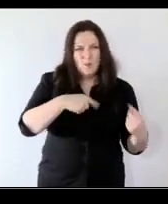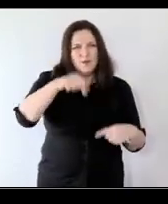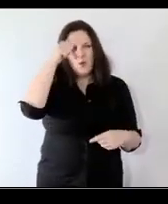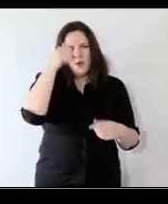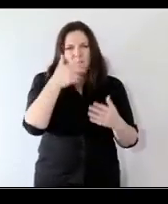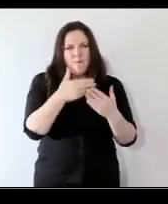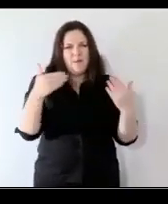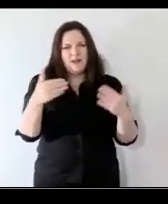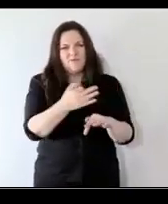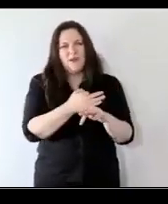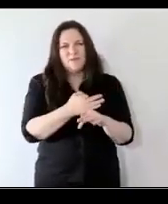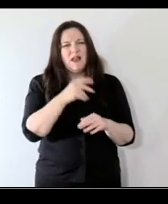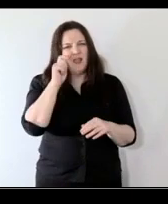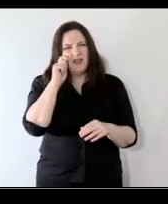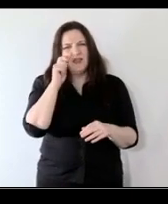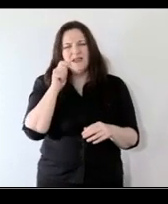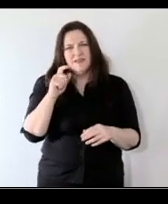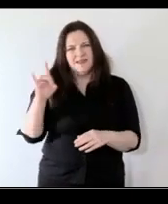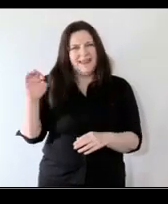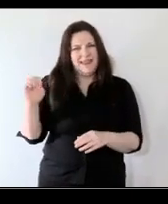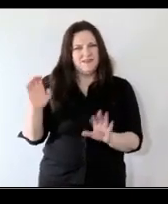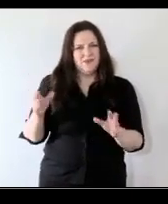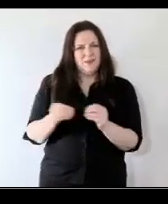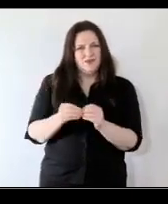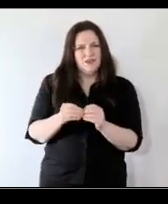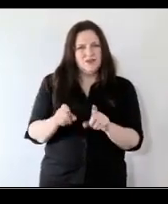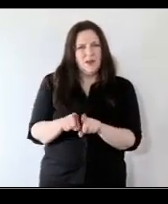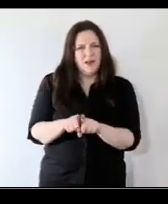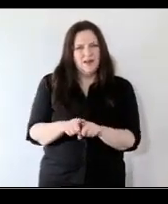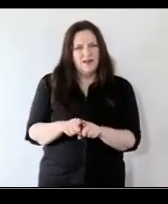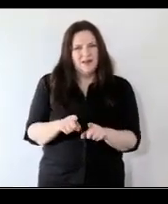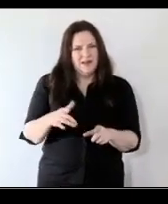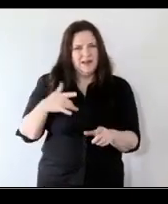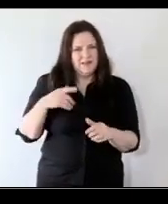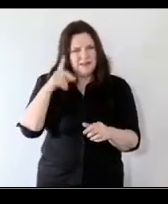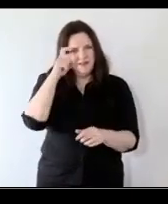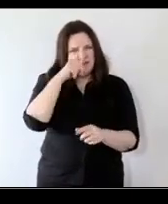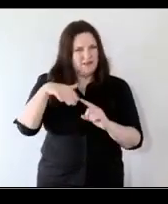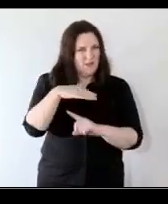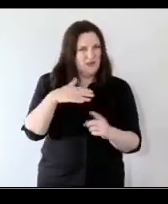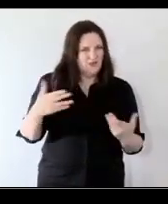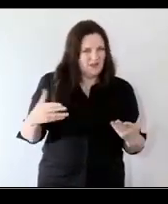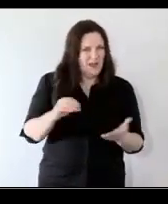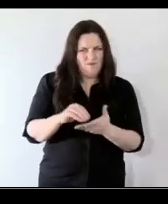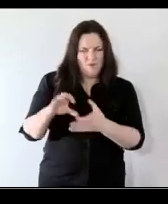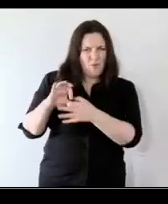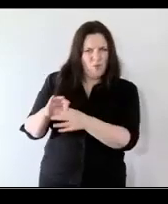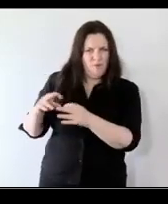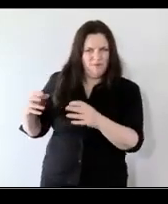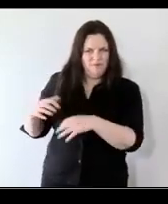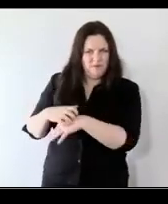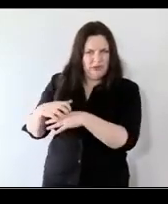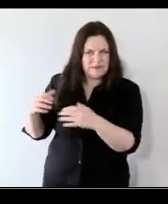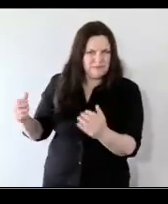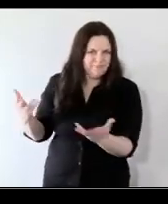of our families and i think kate mentioned this as well already were living in quite difficult circumstances maybe where there's domestic violence we